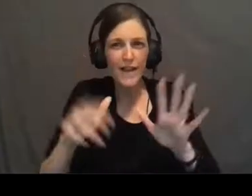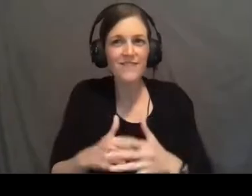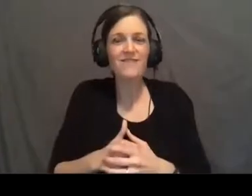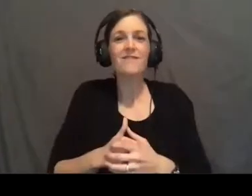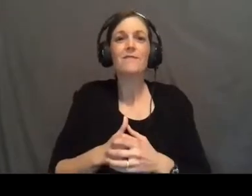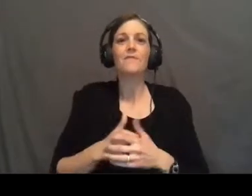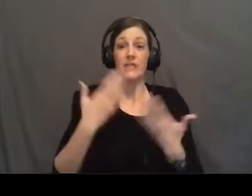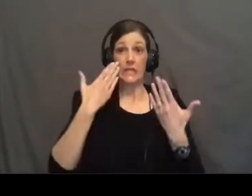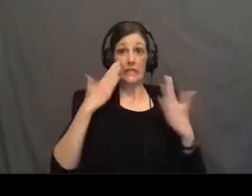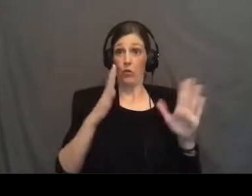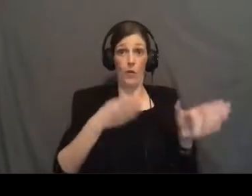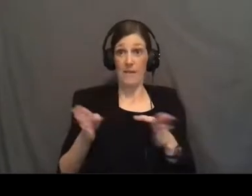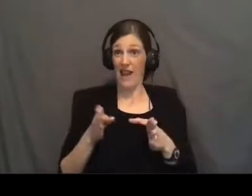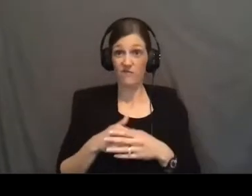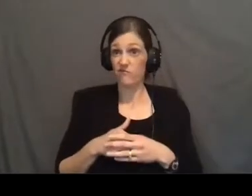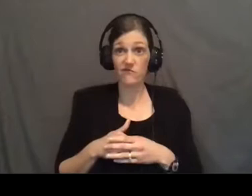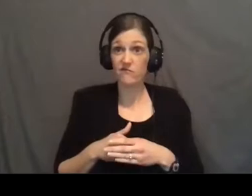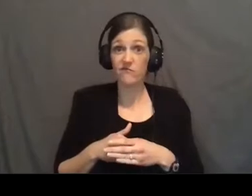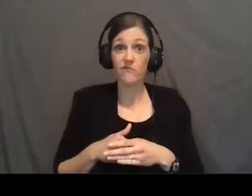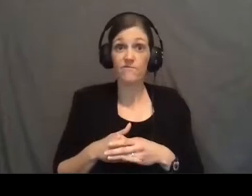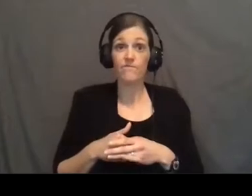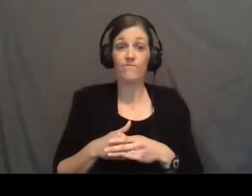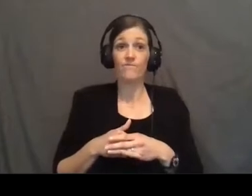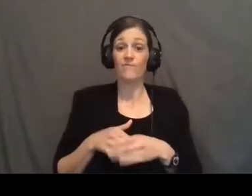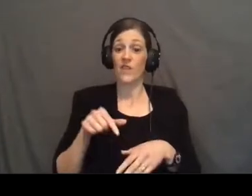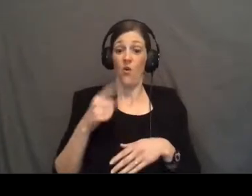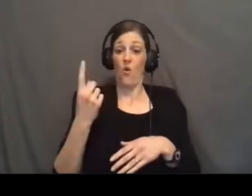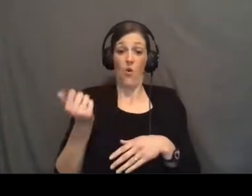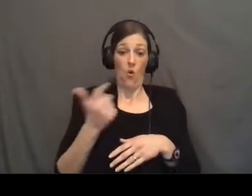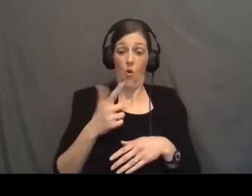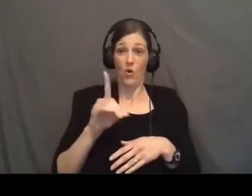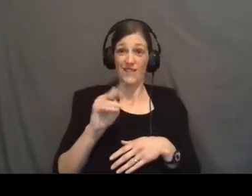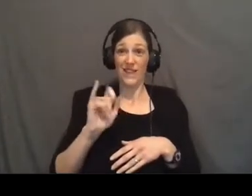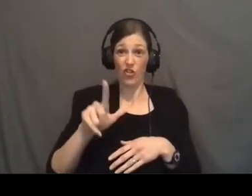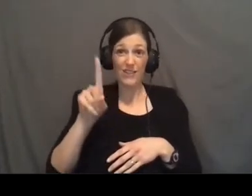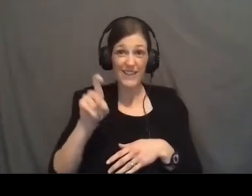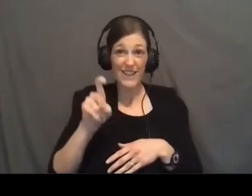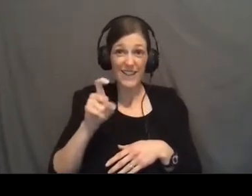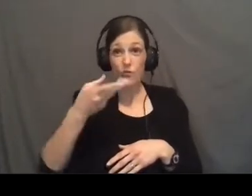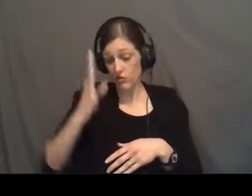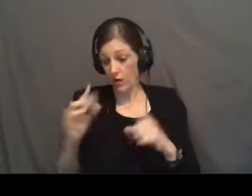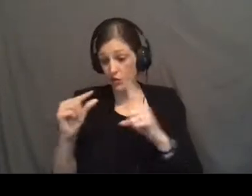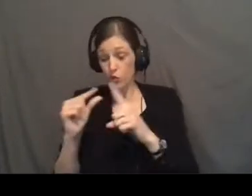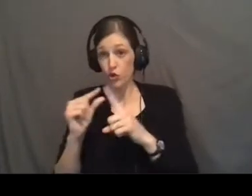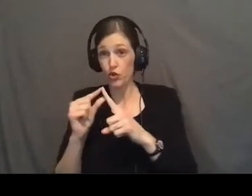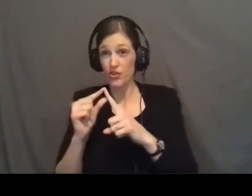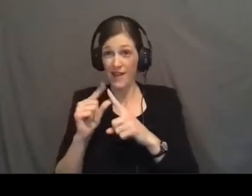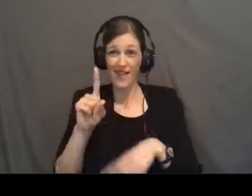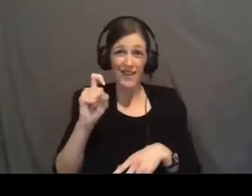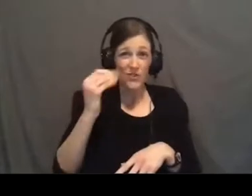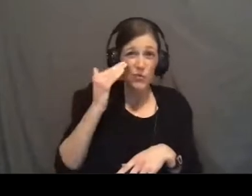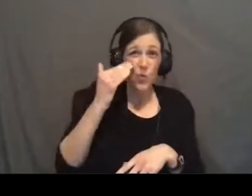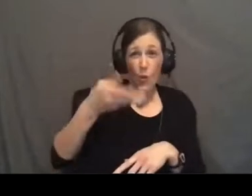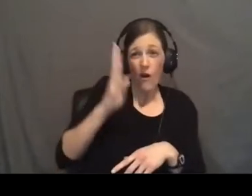He didn't know what the plan was. All he needed was God's word, and he needed to know